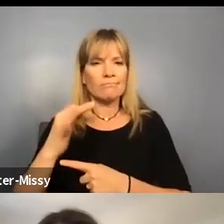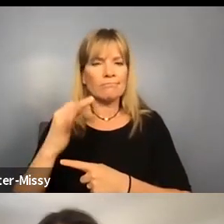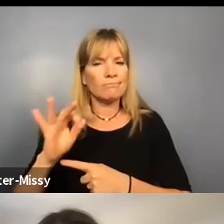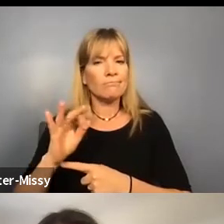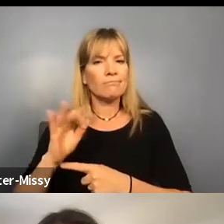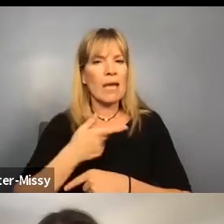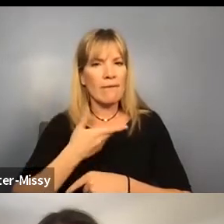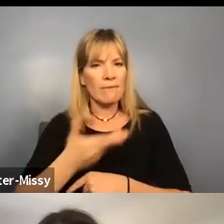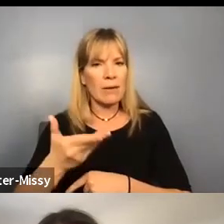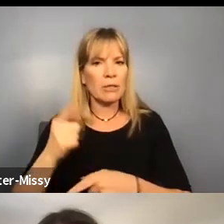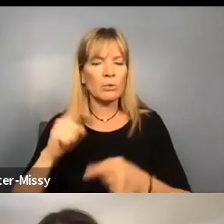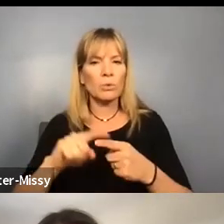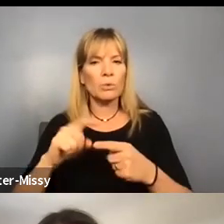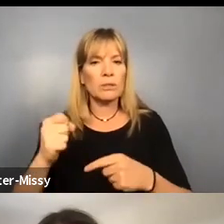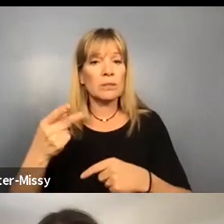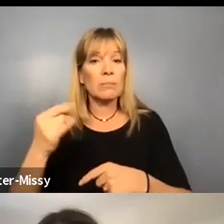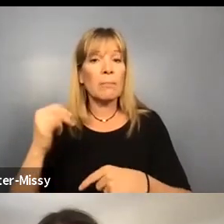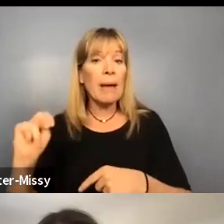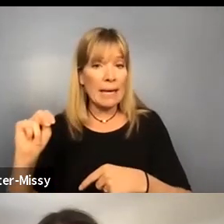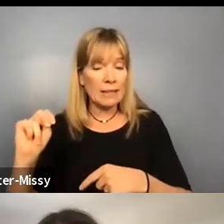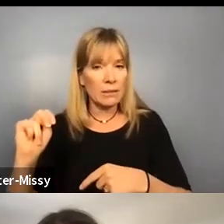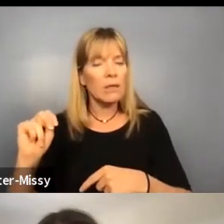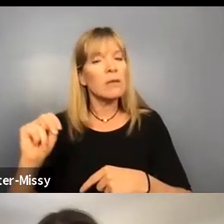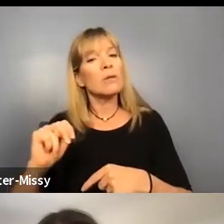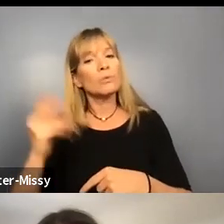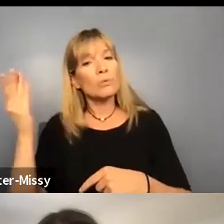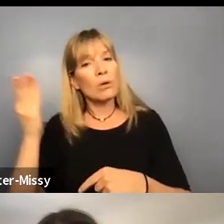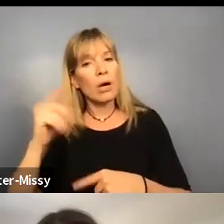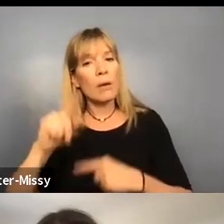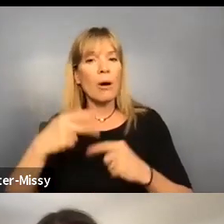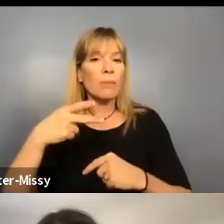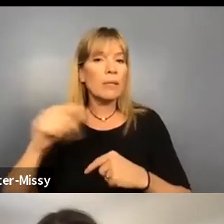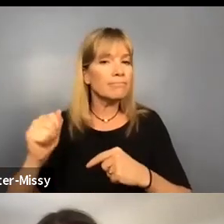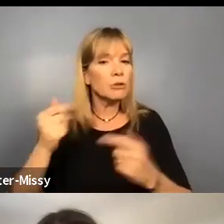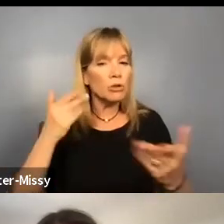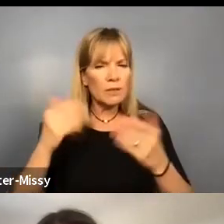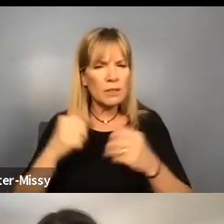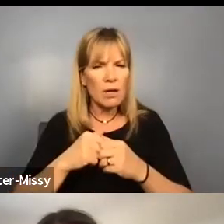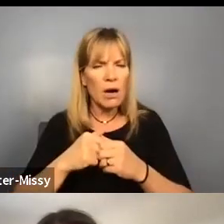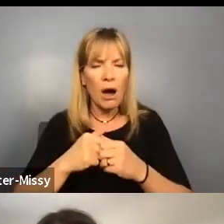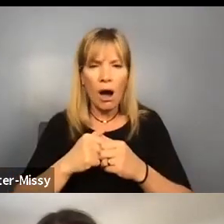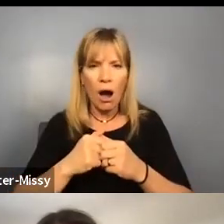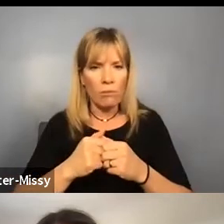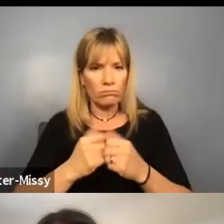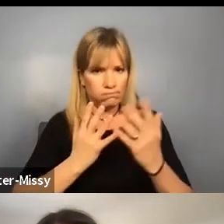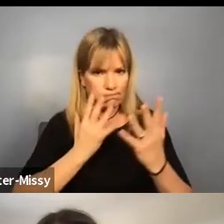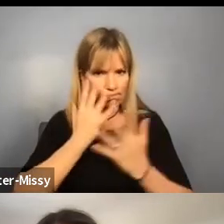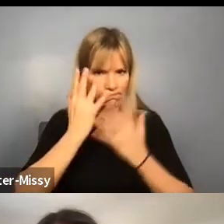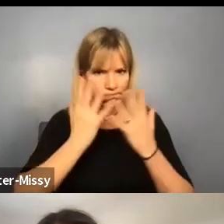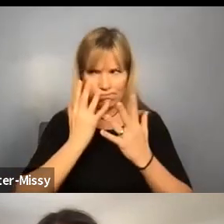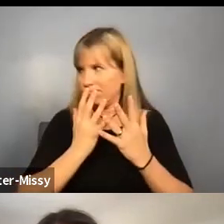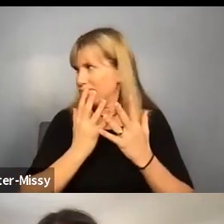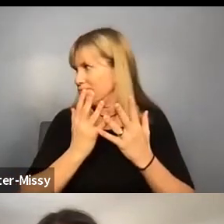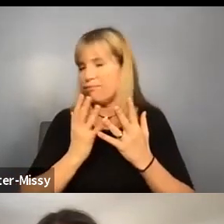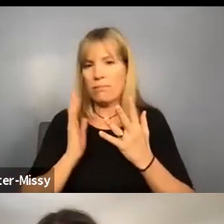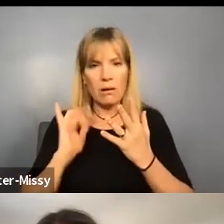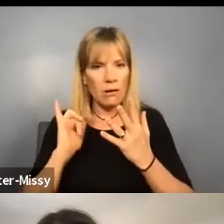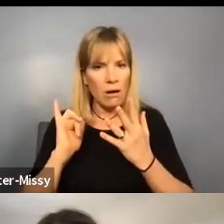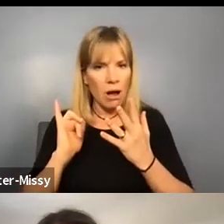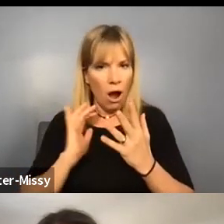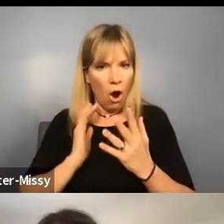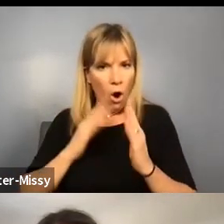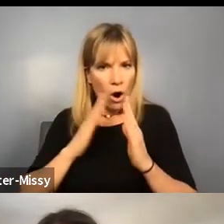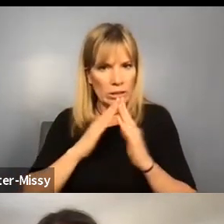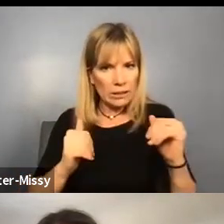invited to Spain and to speak about personal assistance services. And it was so embarrassing to learn that our